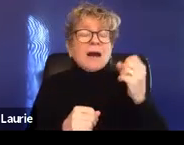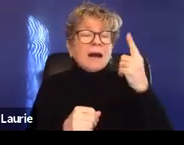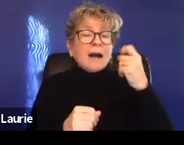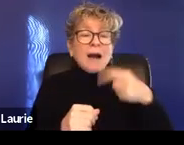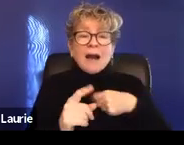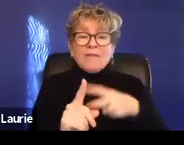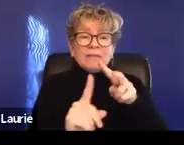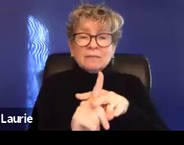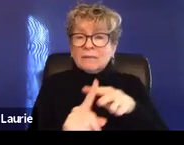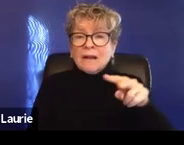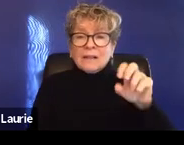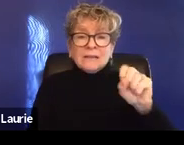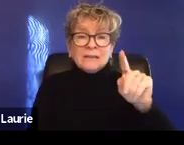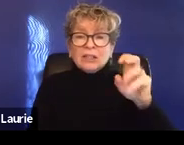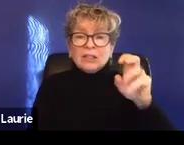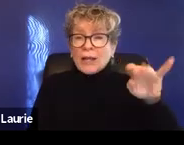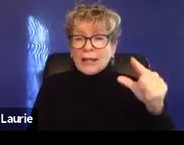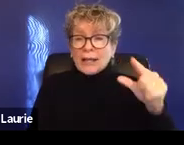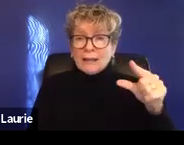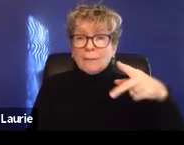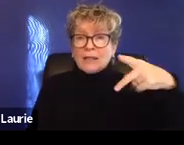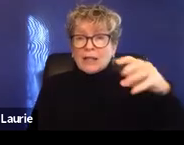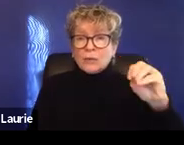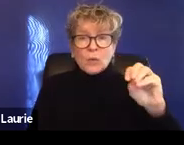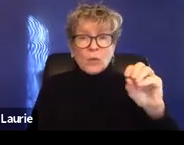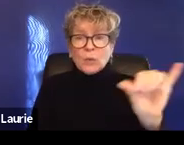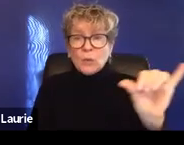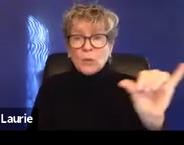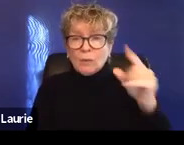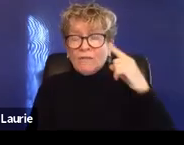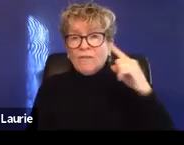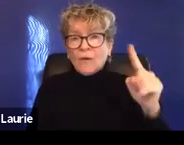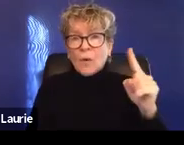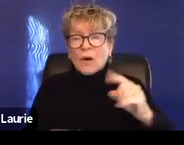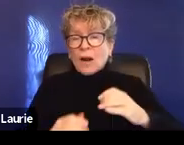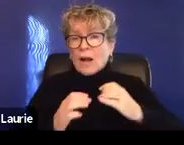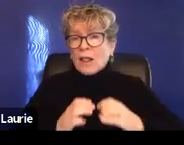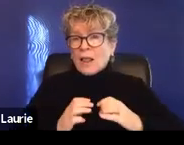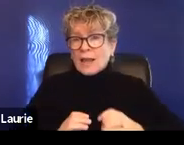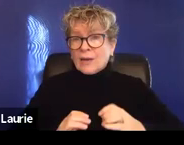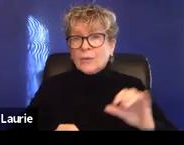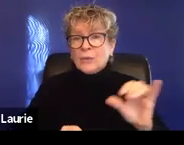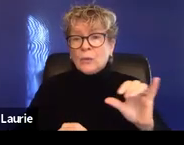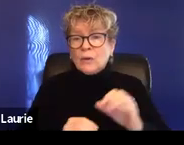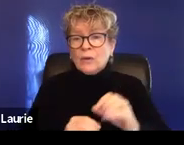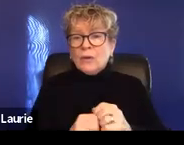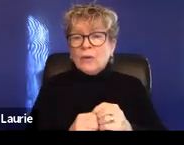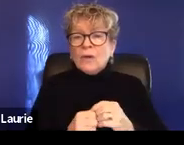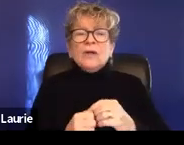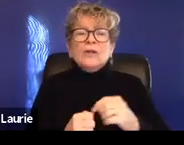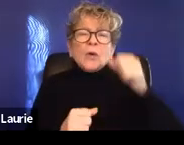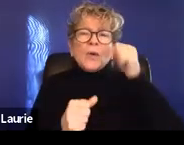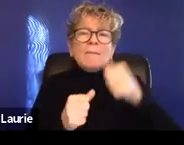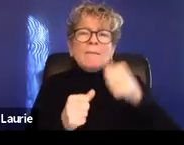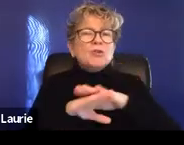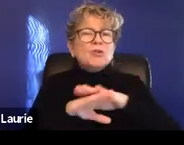on behalf of clients. Um, so, so just realizing that you don't have to only choose one protection